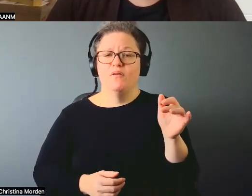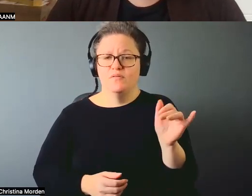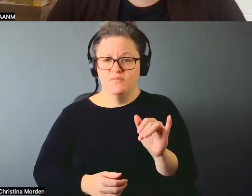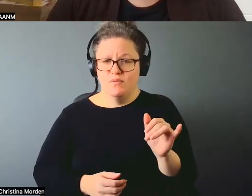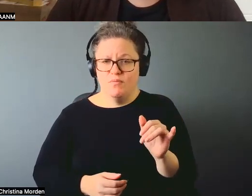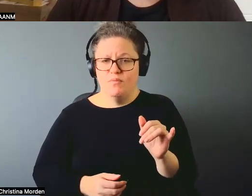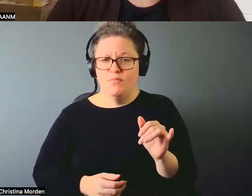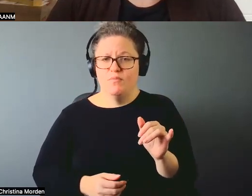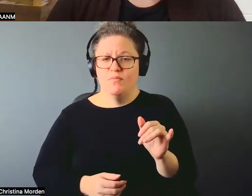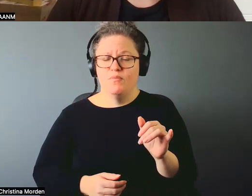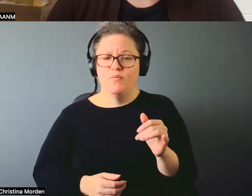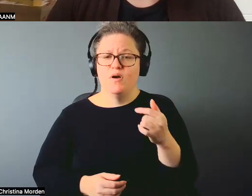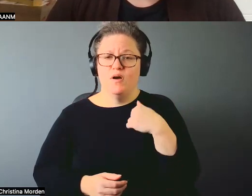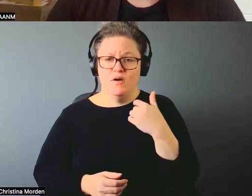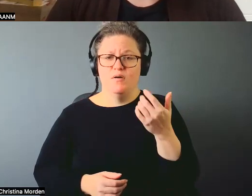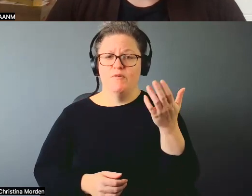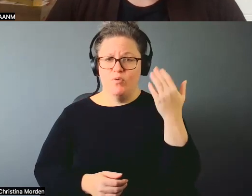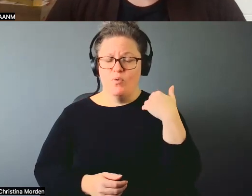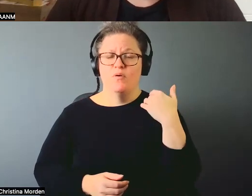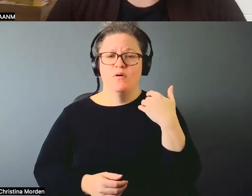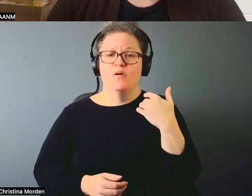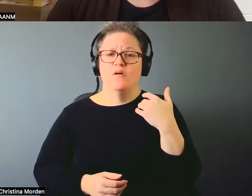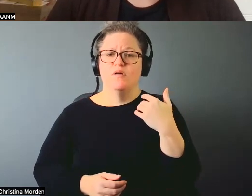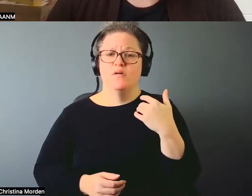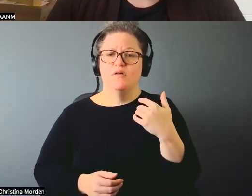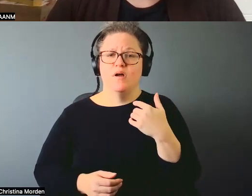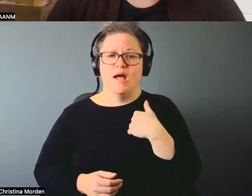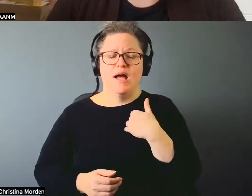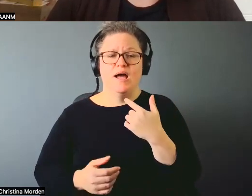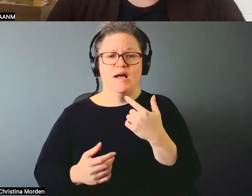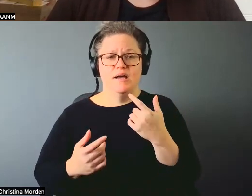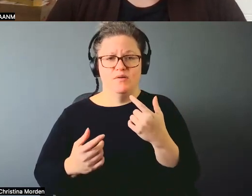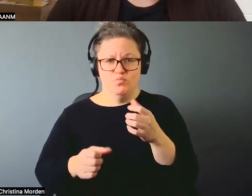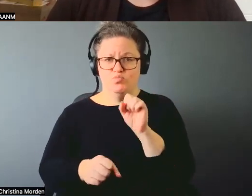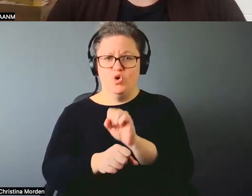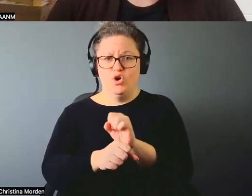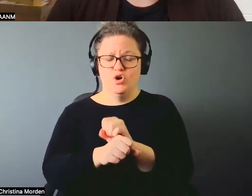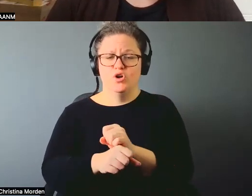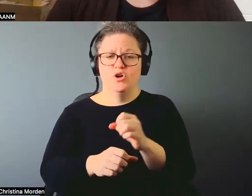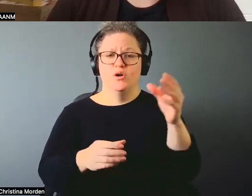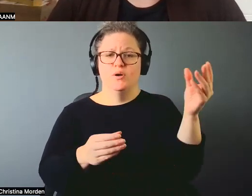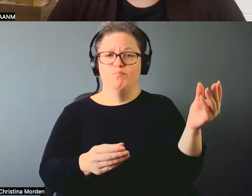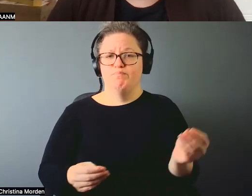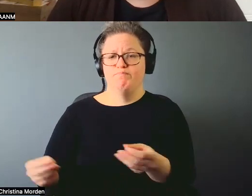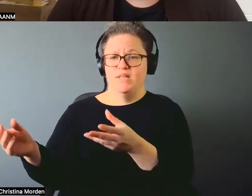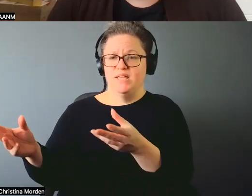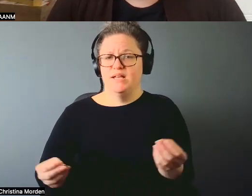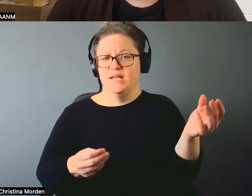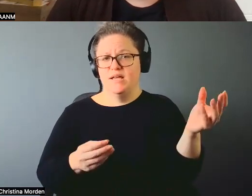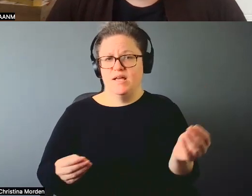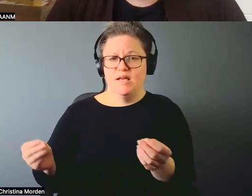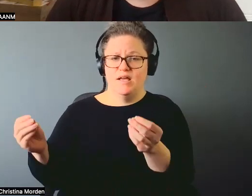I was a mediator. I realized I was a mediator in my work of 26 years in violence. And now